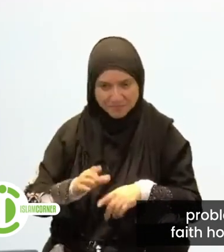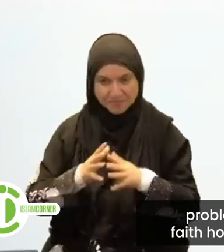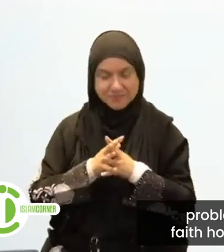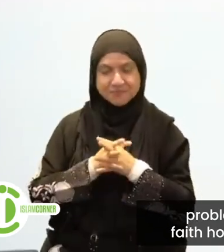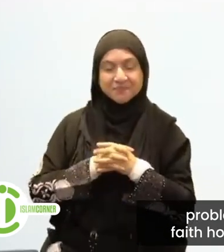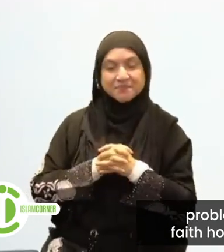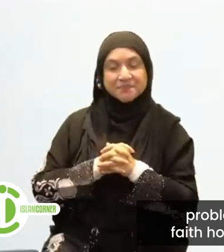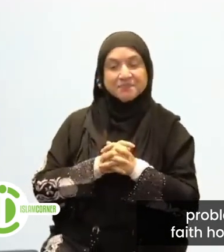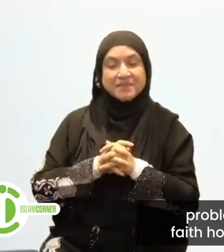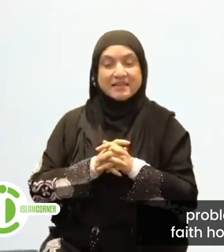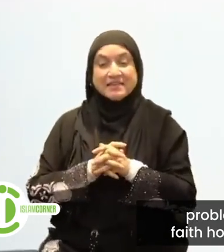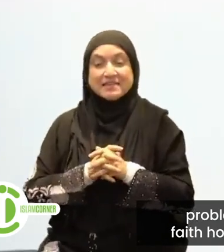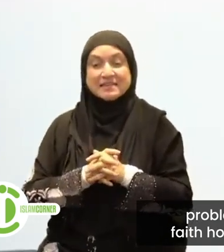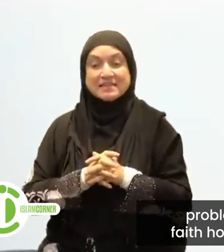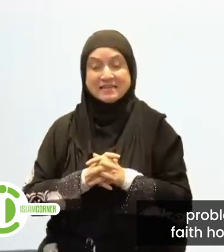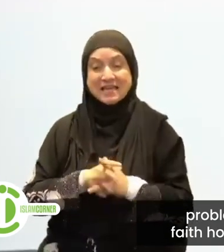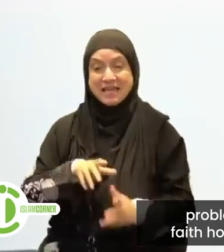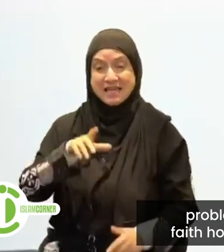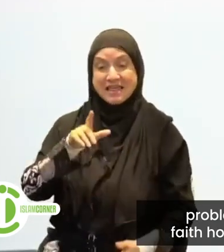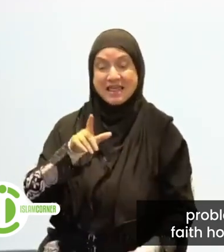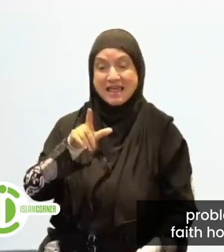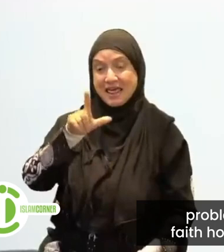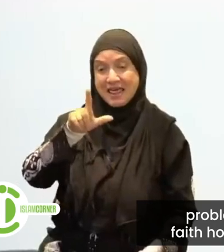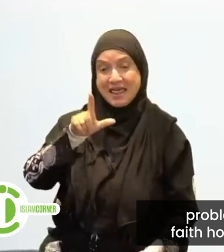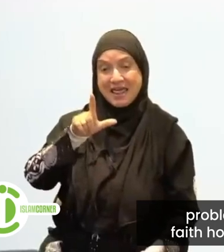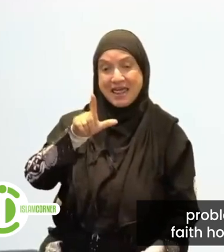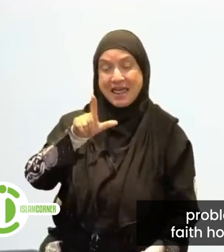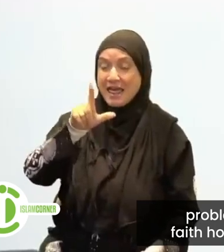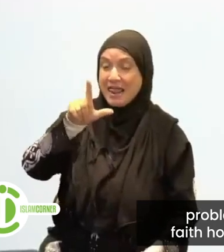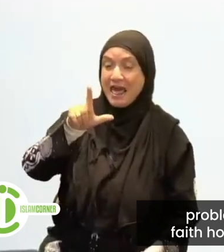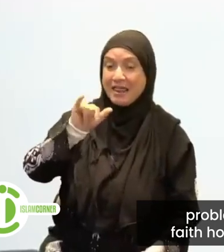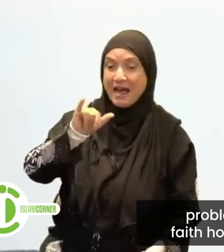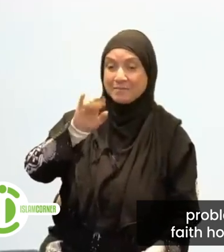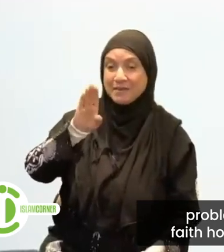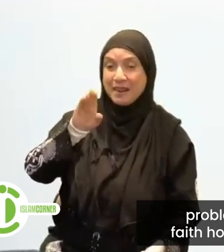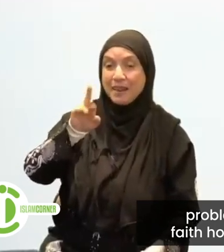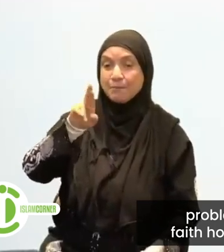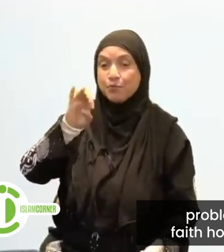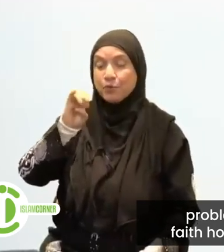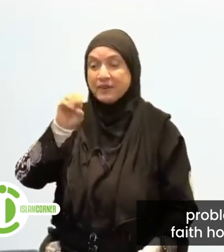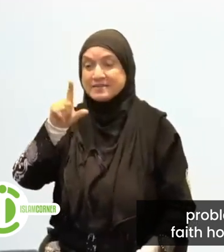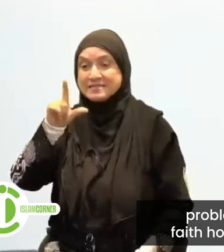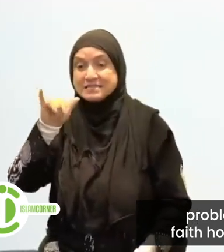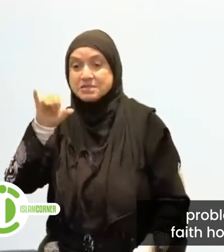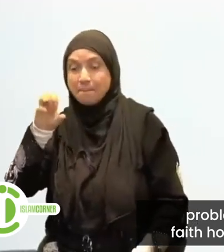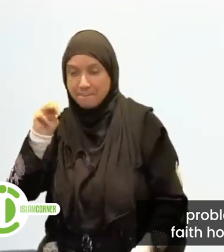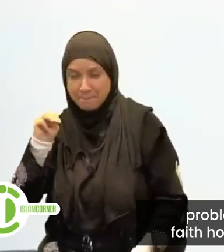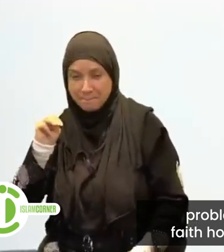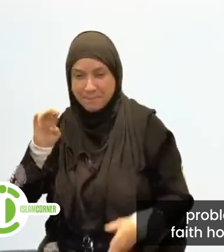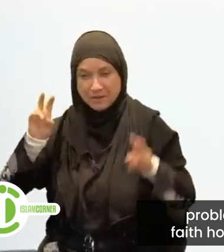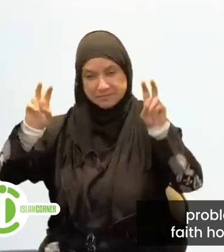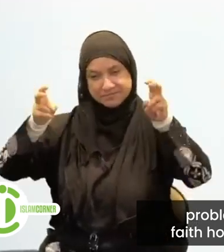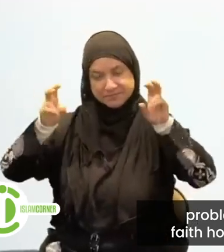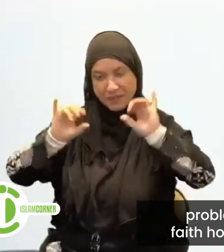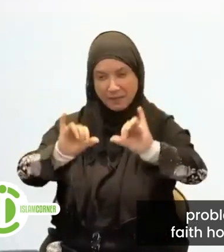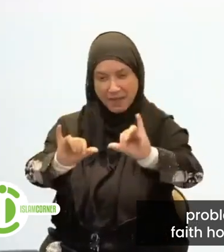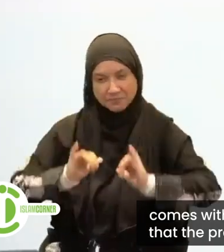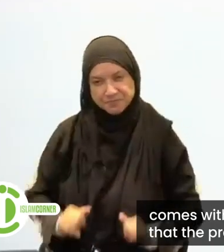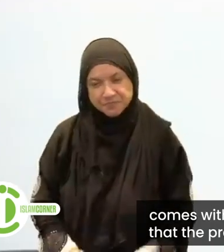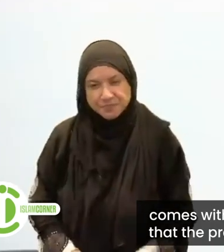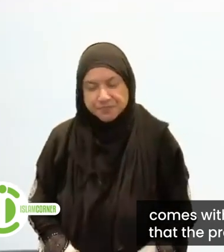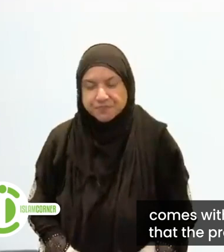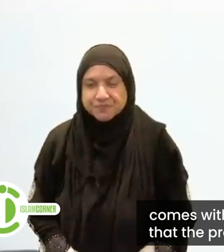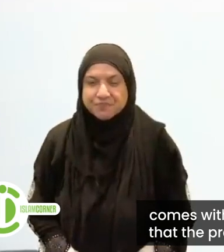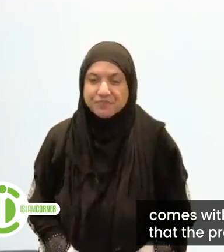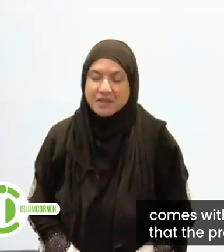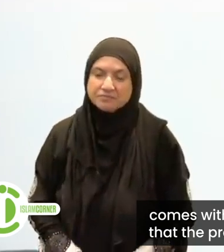problem to solve. We have to maintain our faith holistically and be willing to endure what